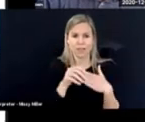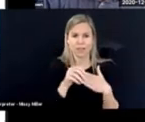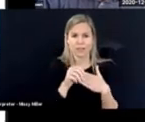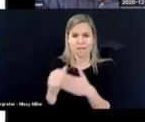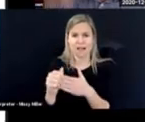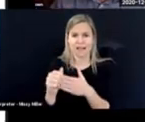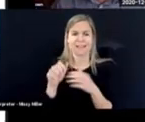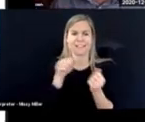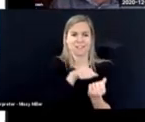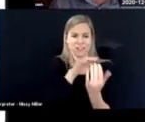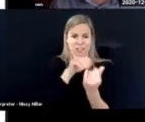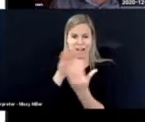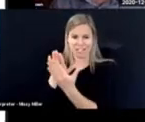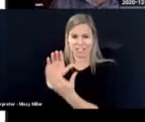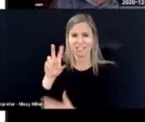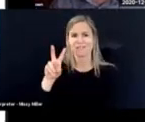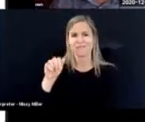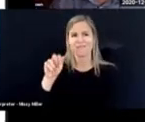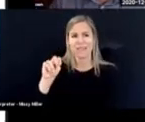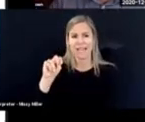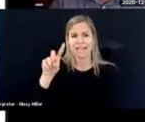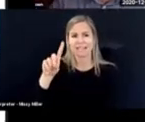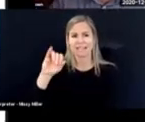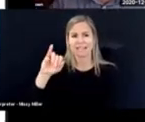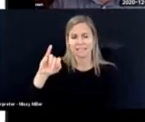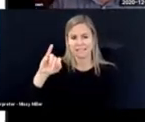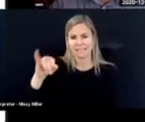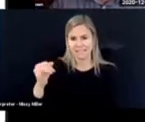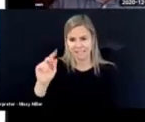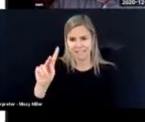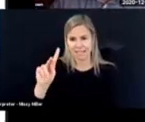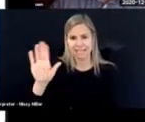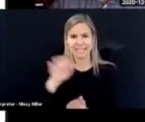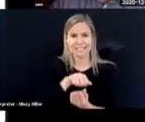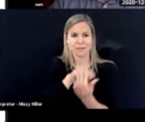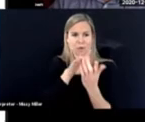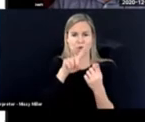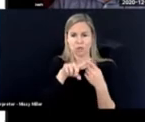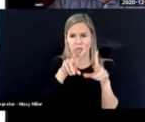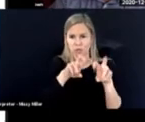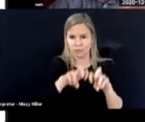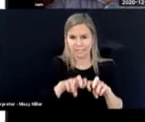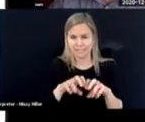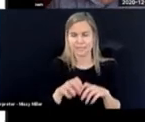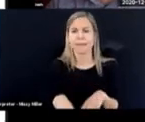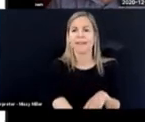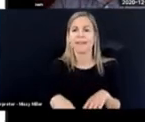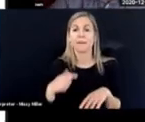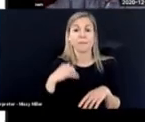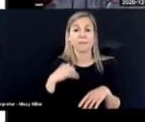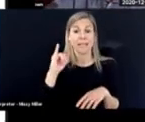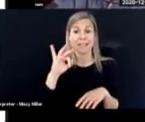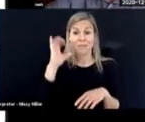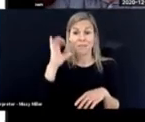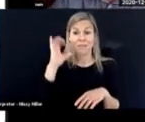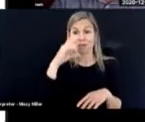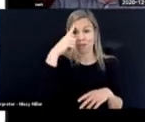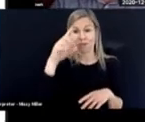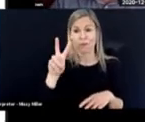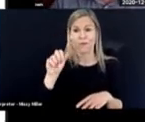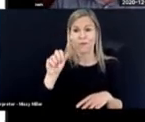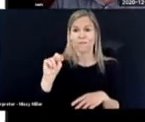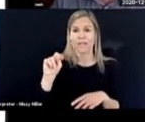Child Guided Strategies, the van Dijk approach to assessment. I'll move on, but if you